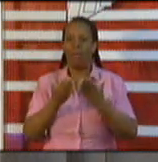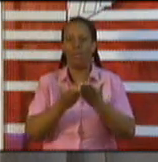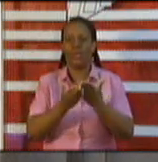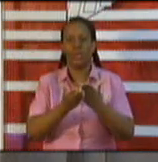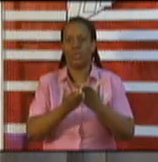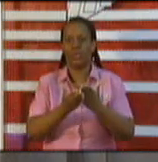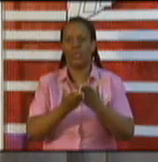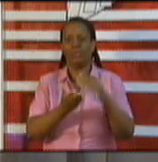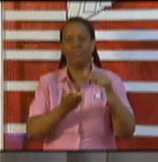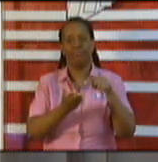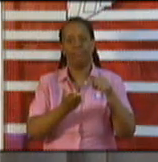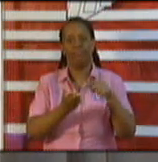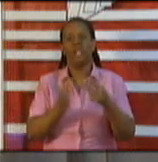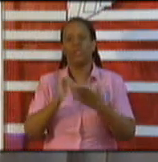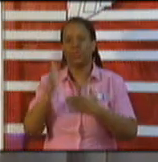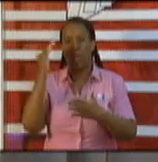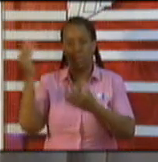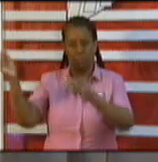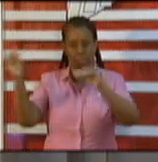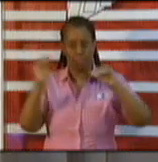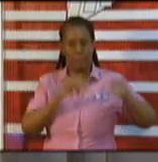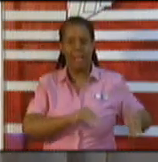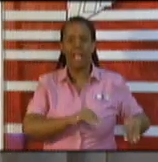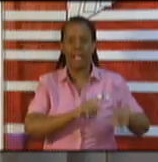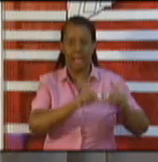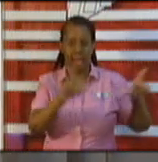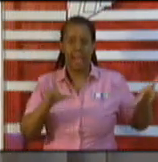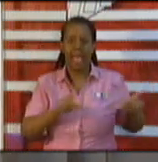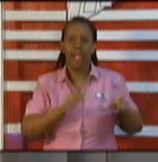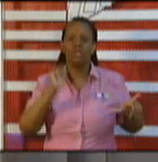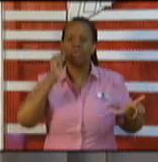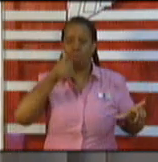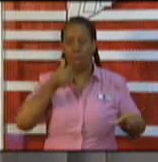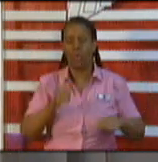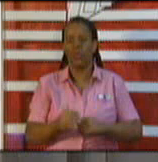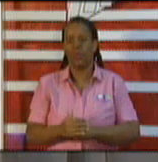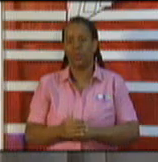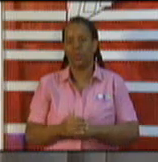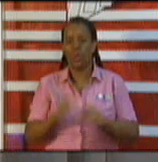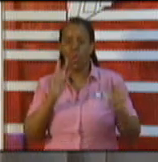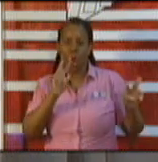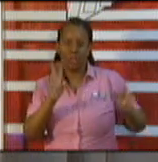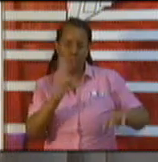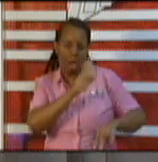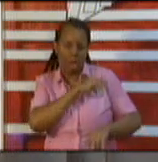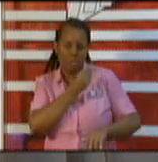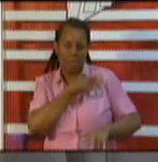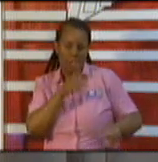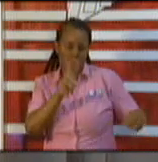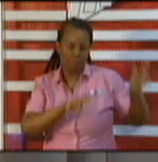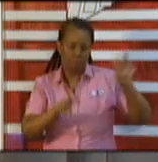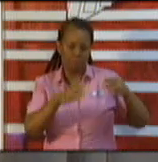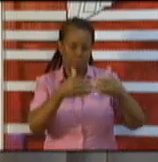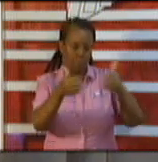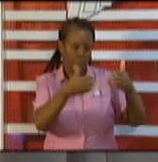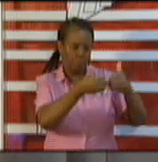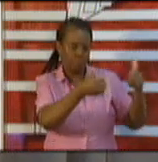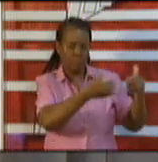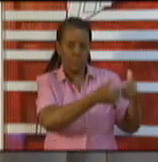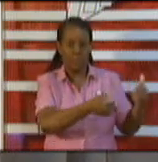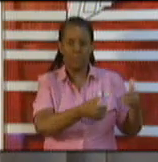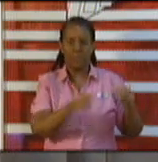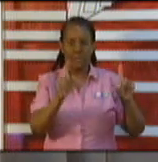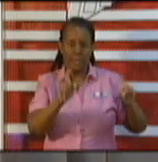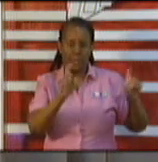They are going to be coming off the ship tomorrow. We will take them into facilities that we are currently preparing. We will do a testing that will be under the